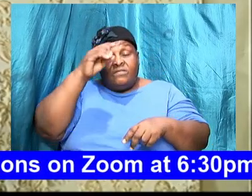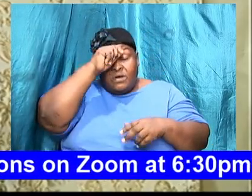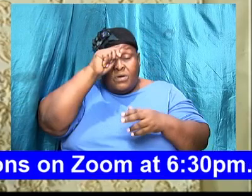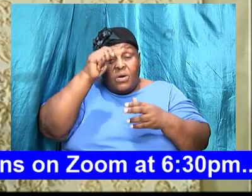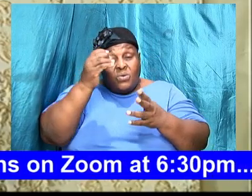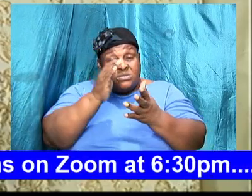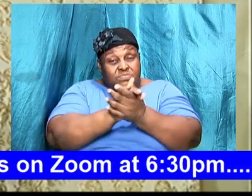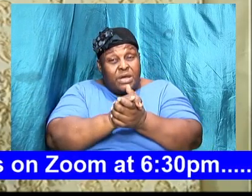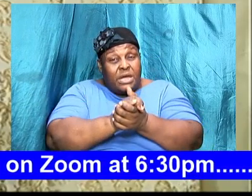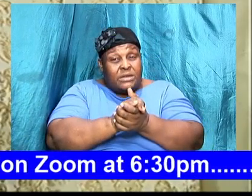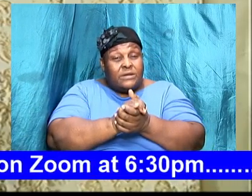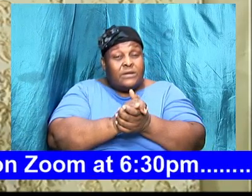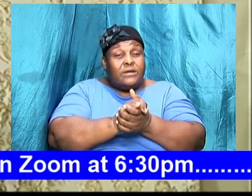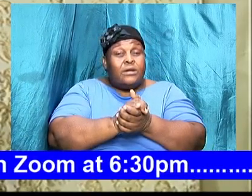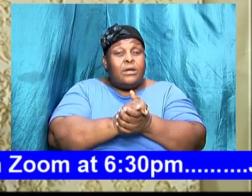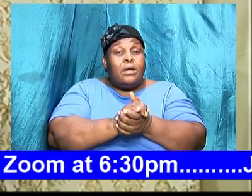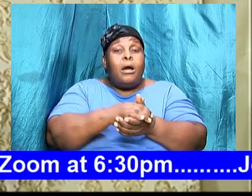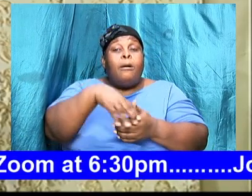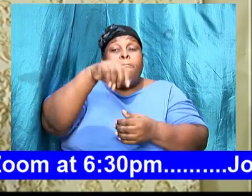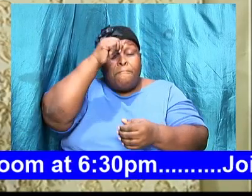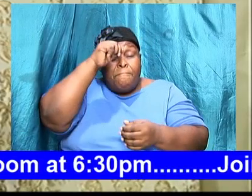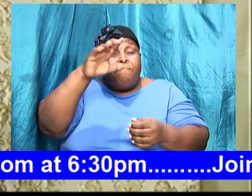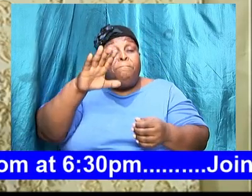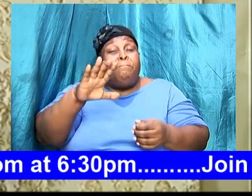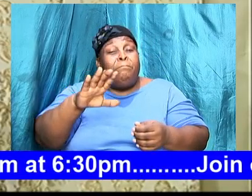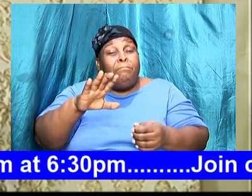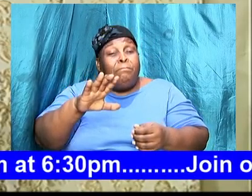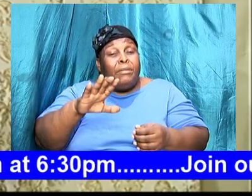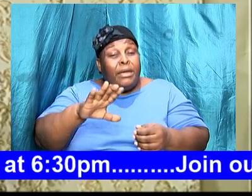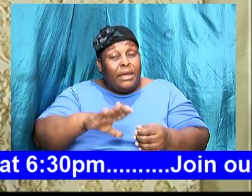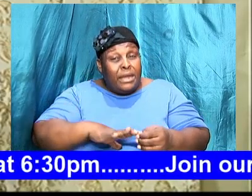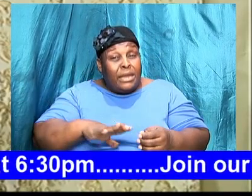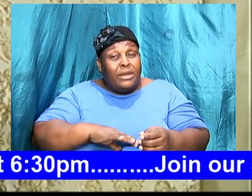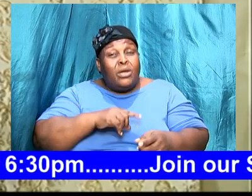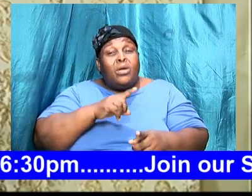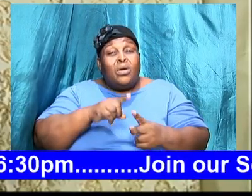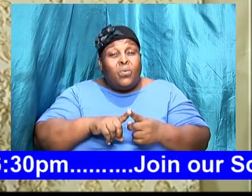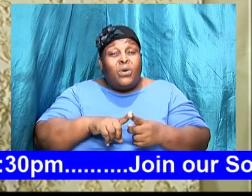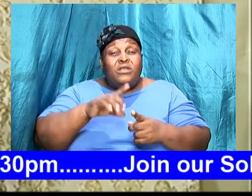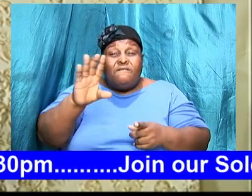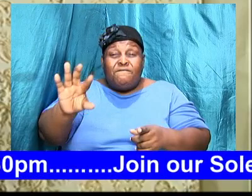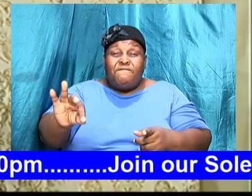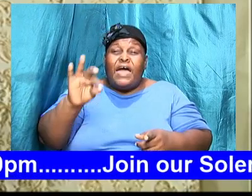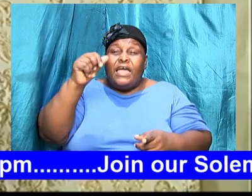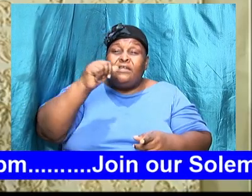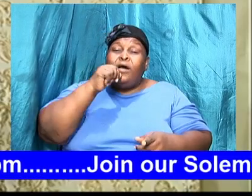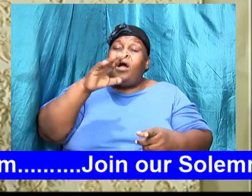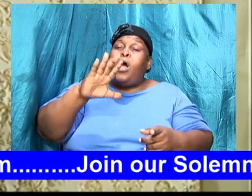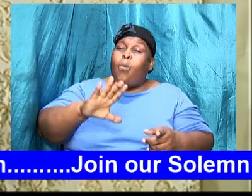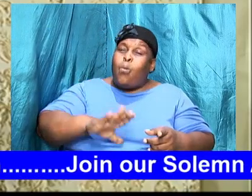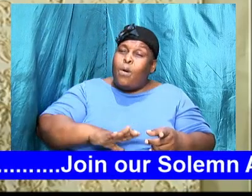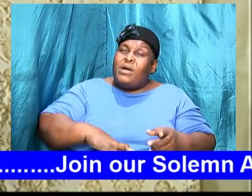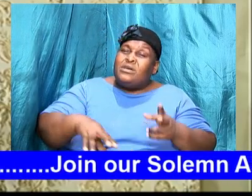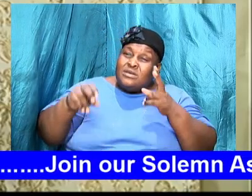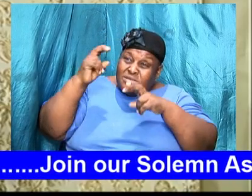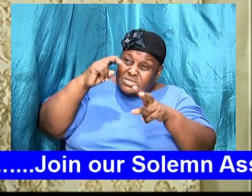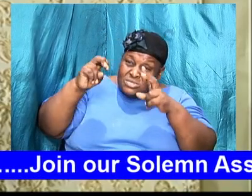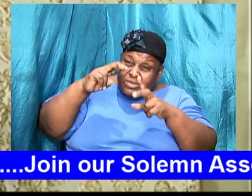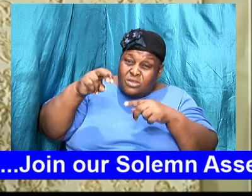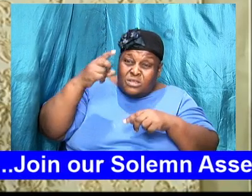anytime you find the scriptures you know can't run anytime you find a lady in search